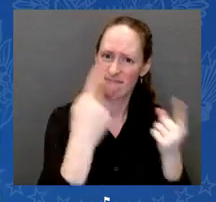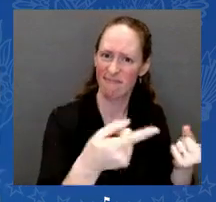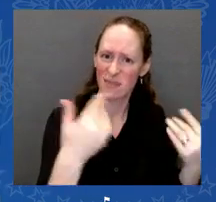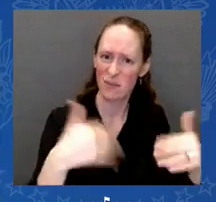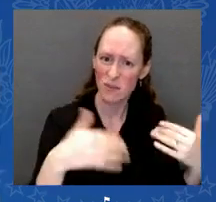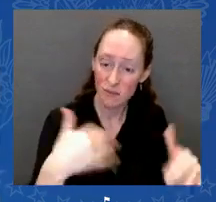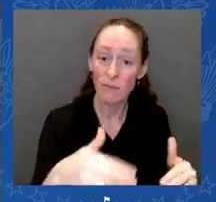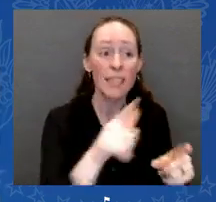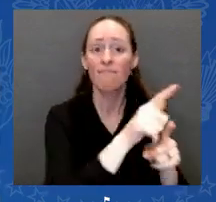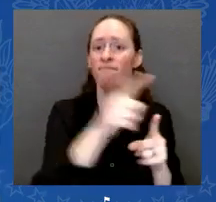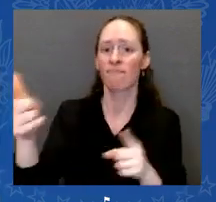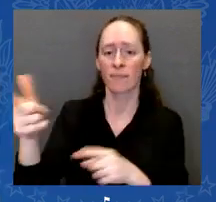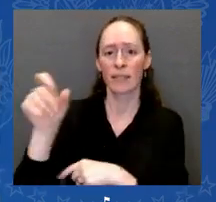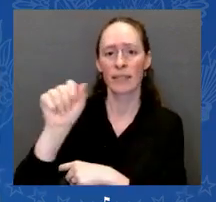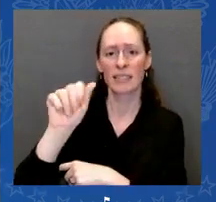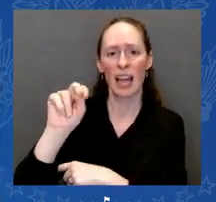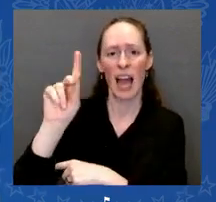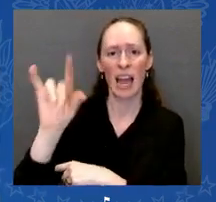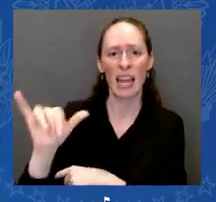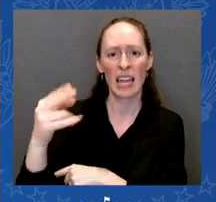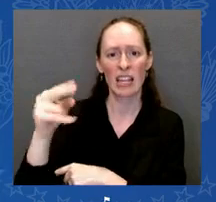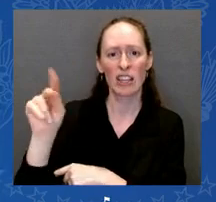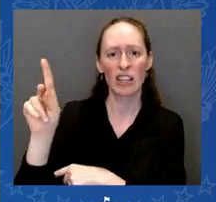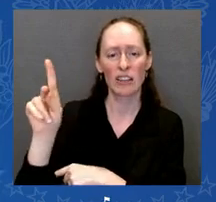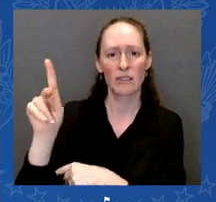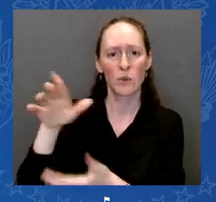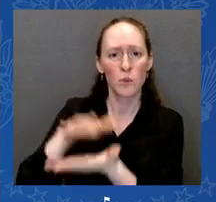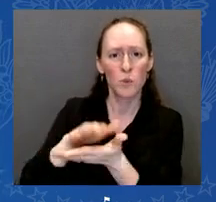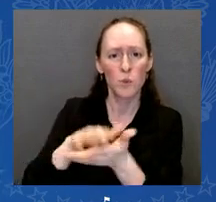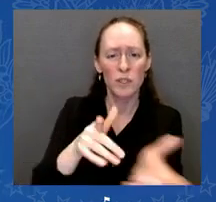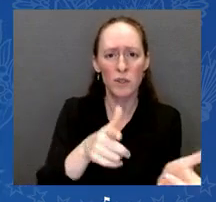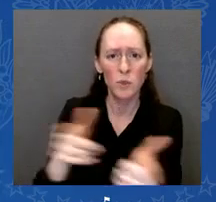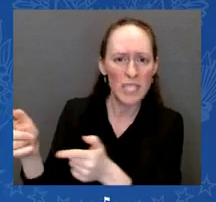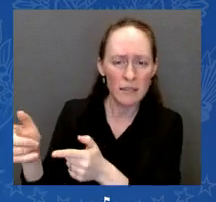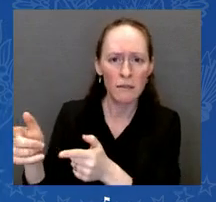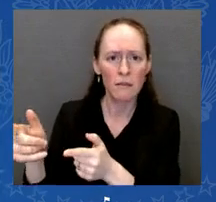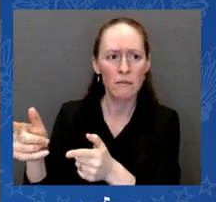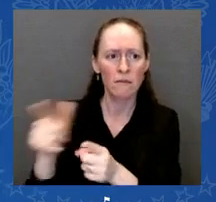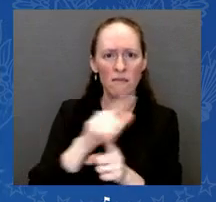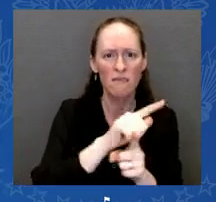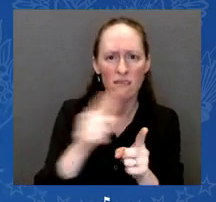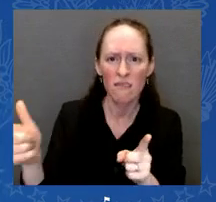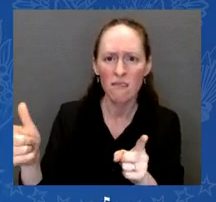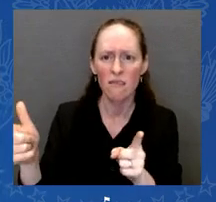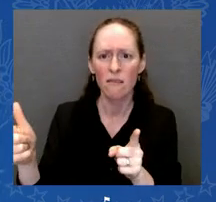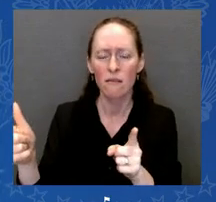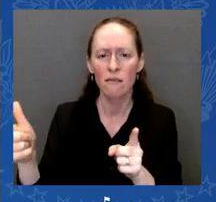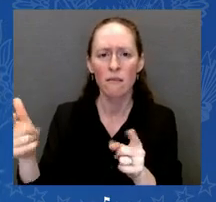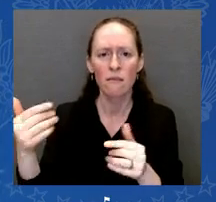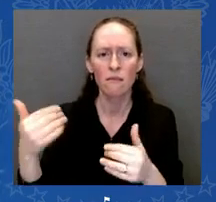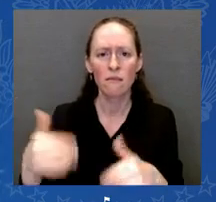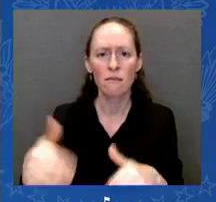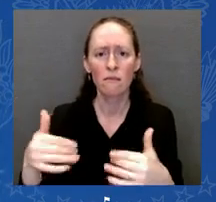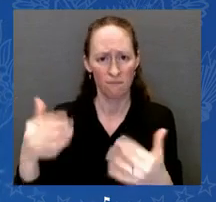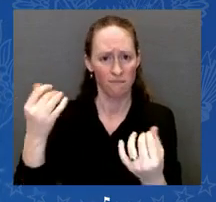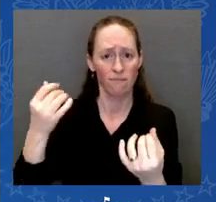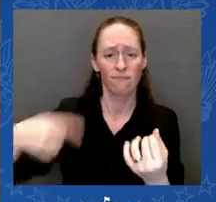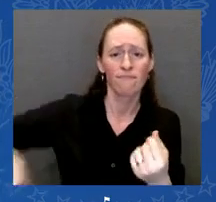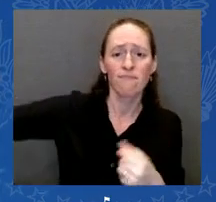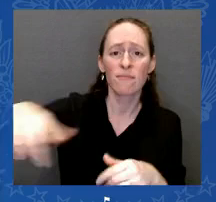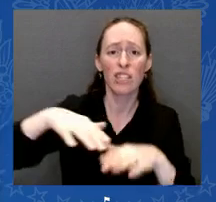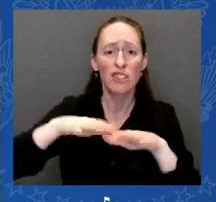26 children and educators were killed by gunmen with weapons of war, more than 1 million